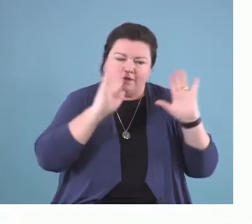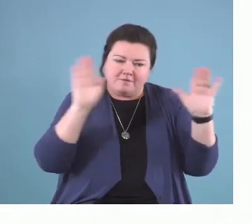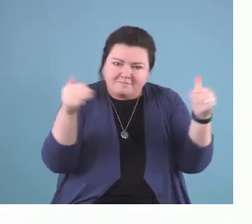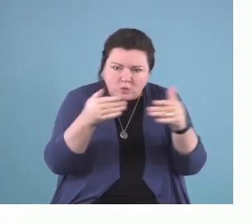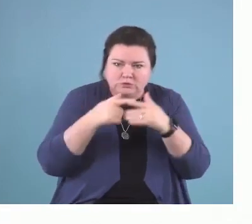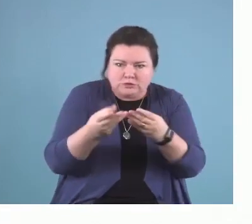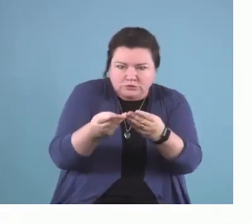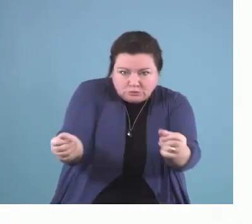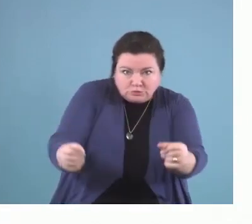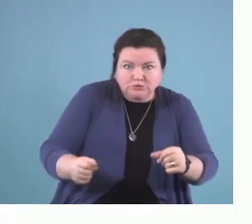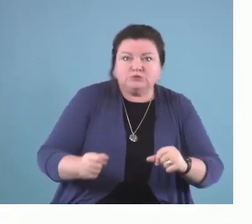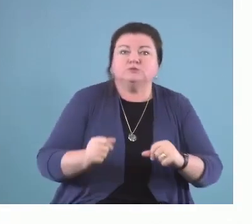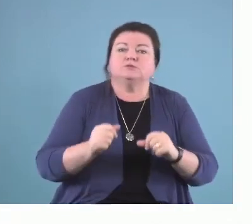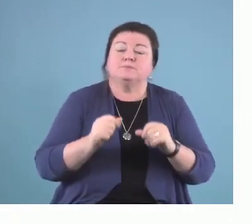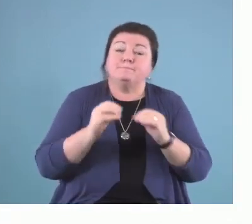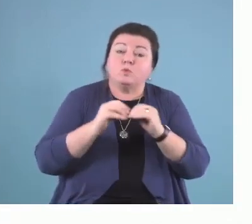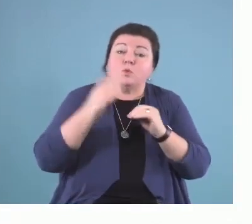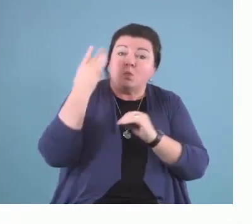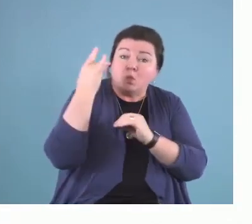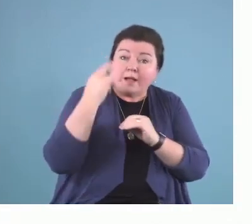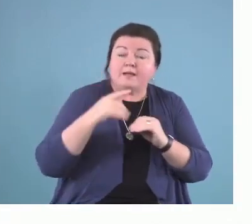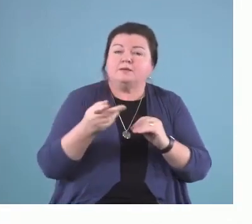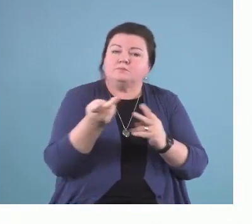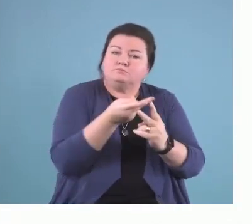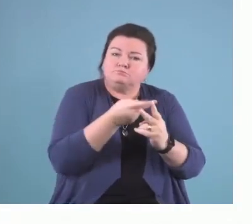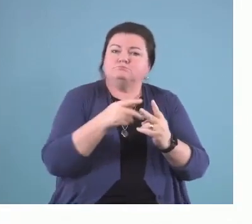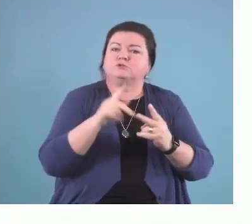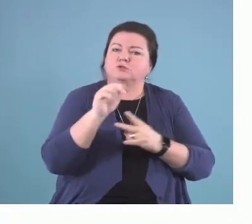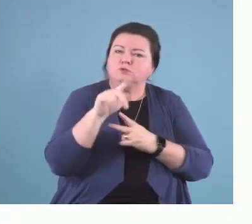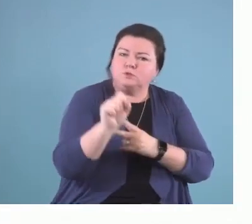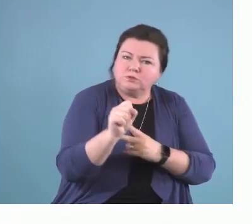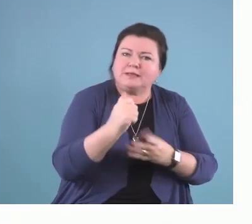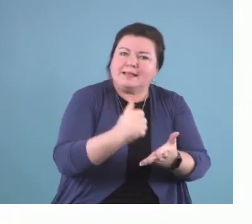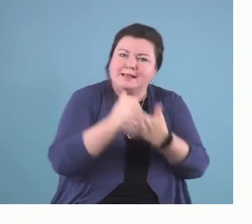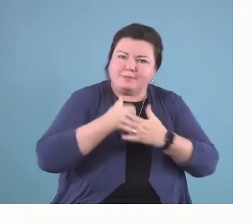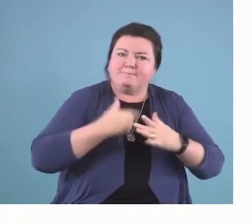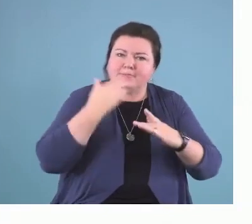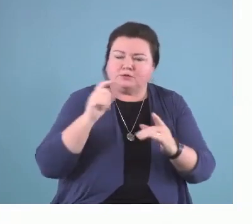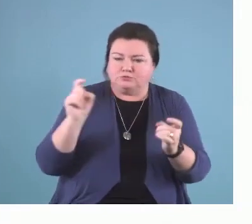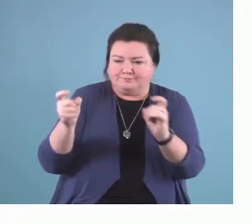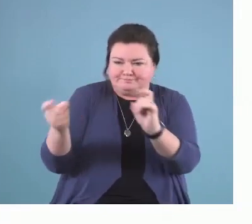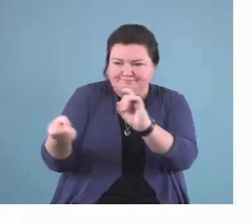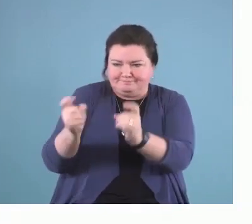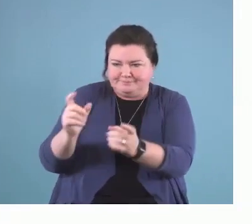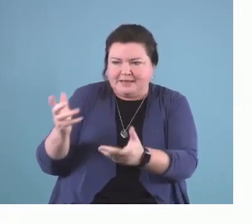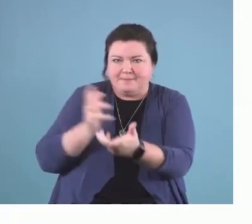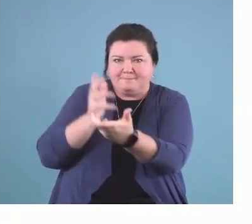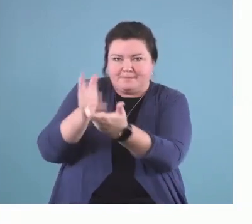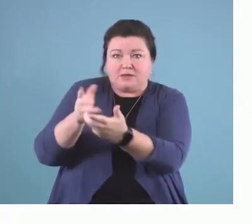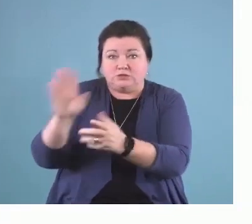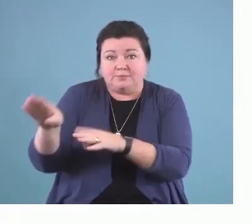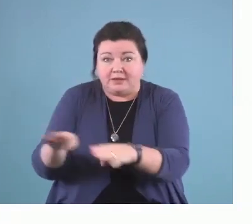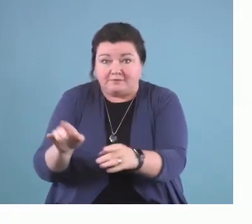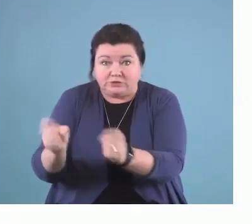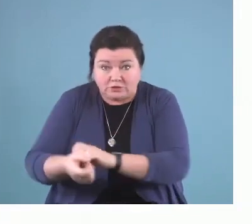because they are both useful tools in facilitating behavior change. But developing these skills takes